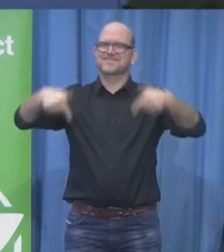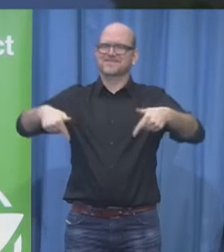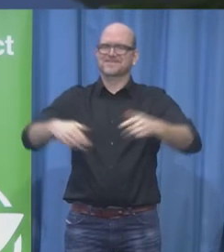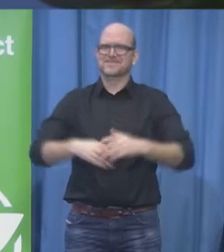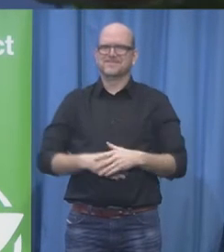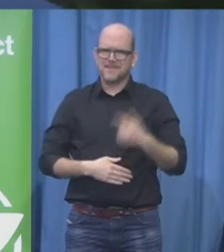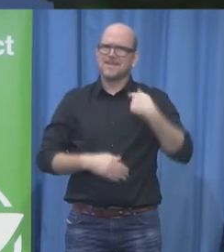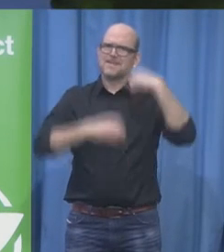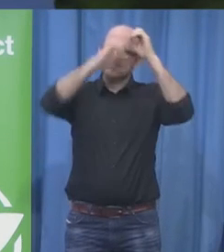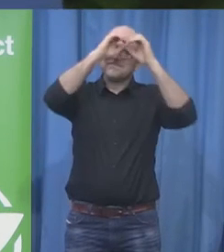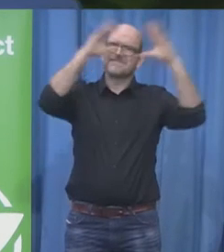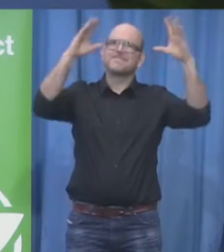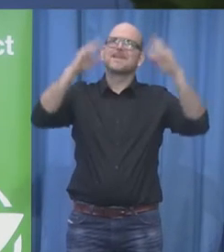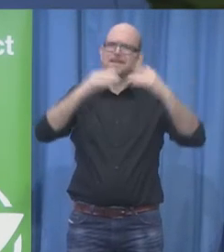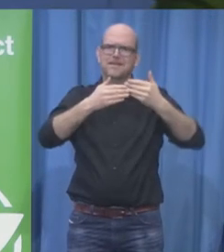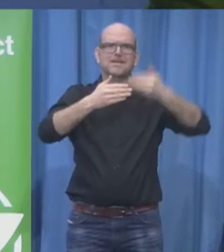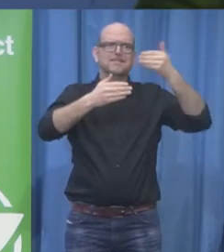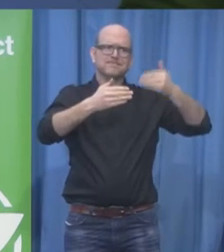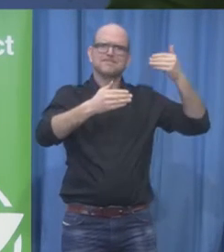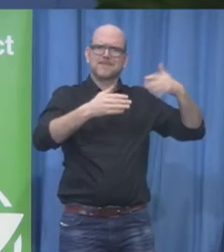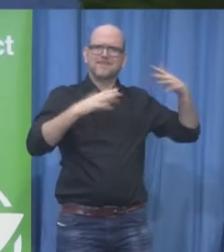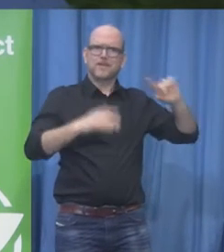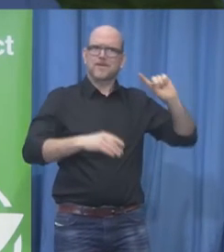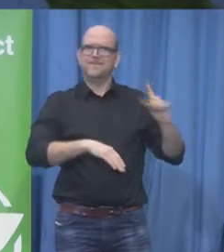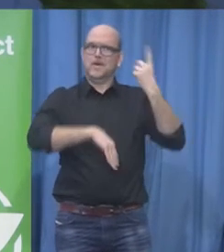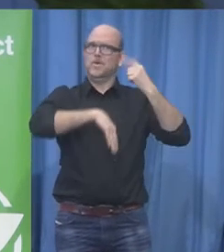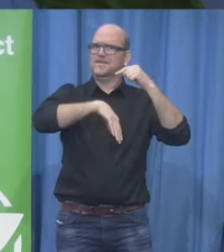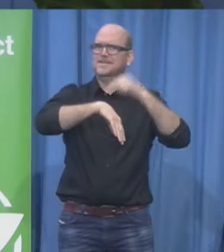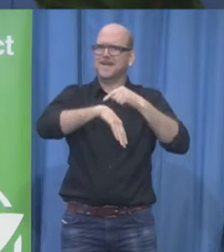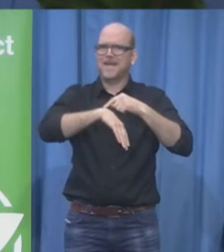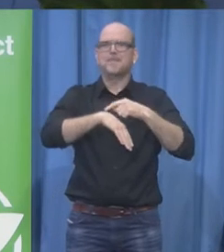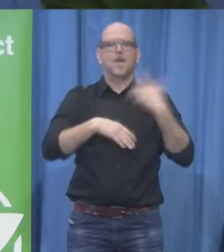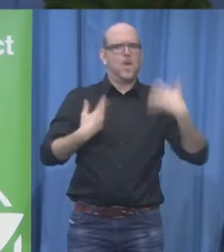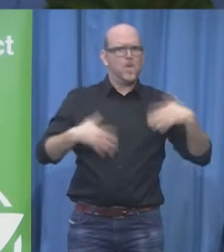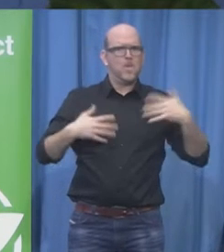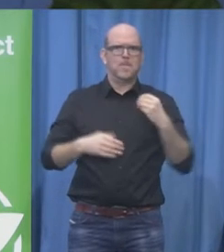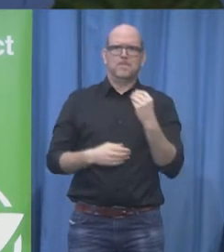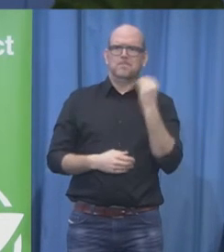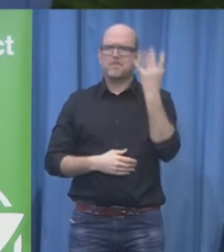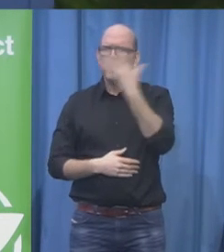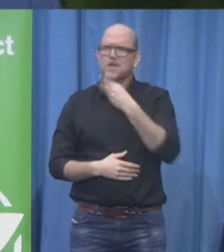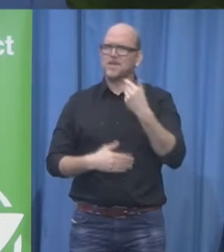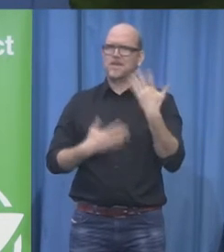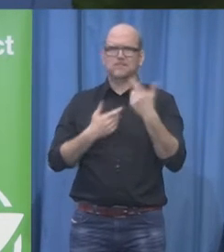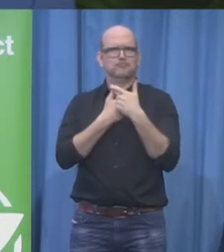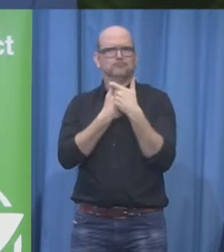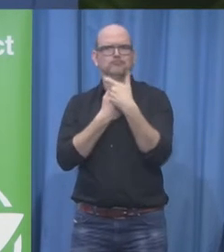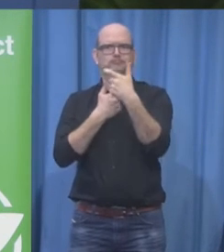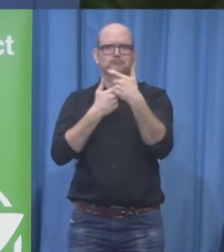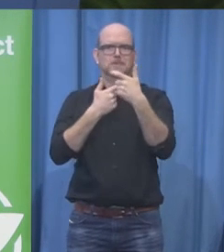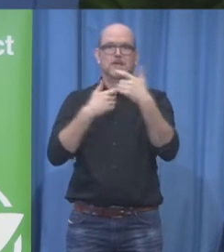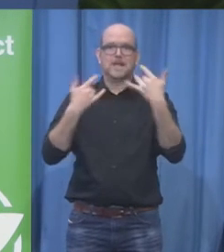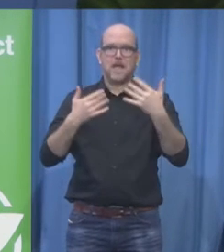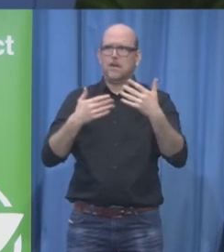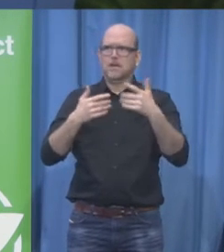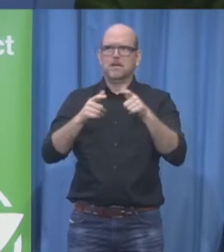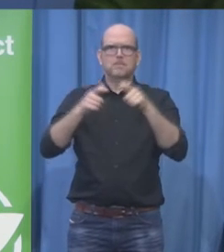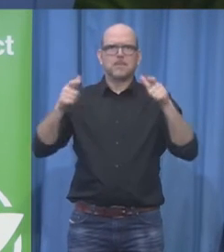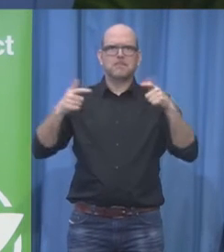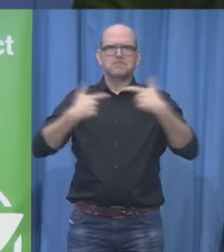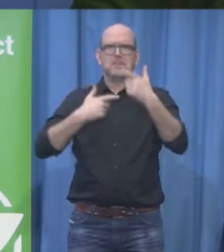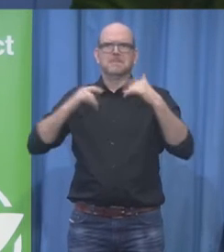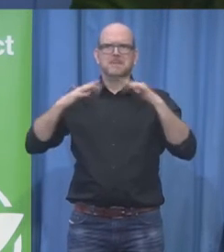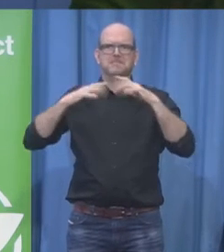first zero conference when there was just 200 of us in a beautiful room but look what we've done together and I think there is